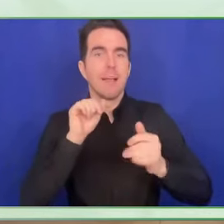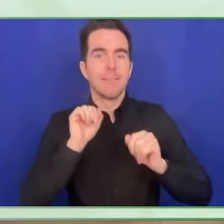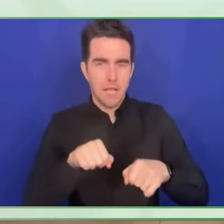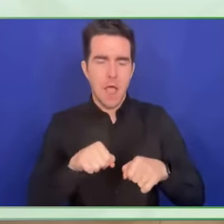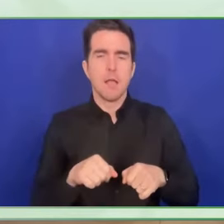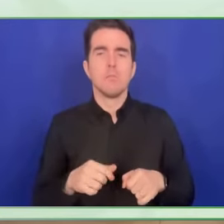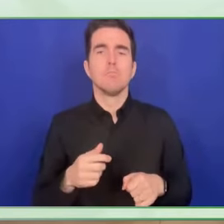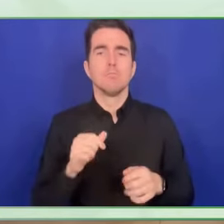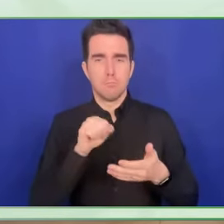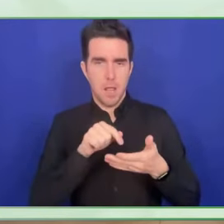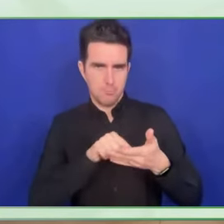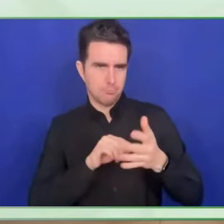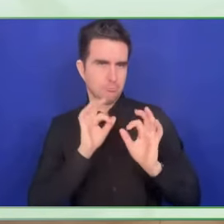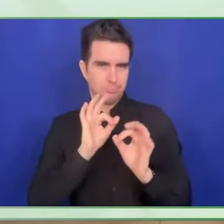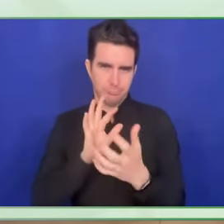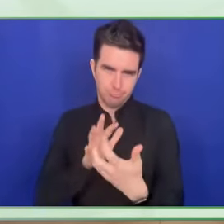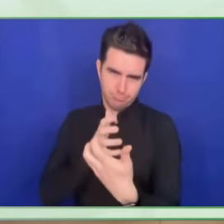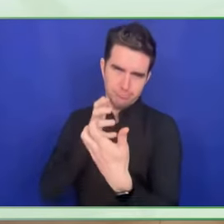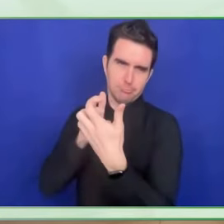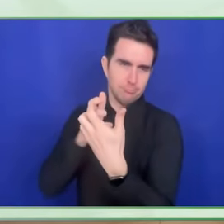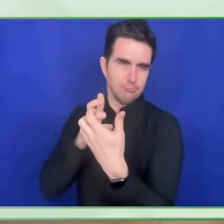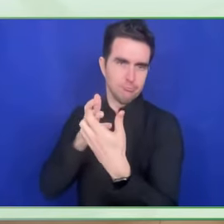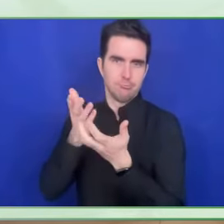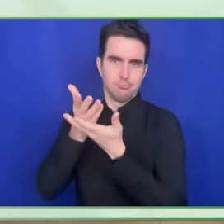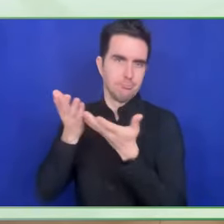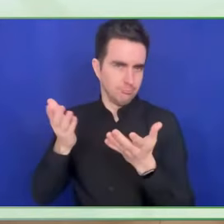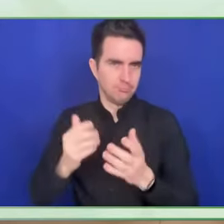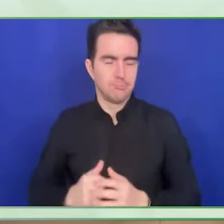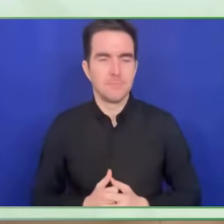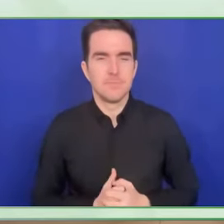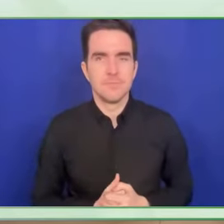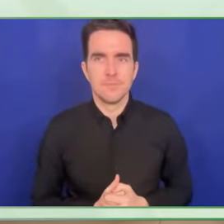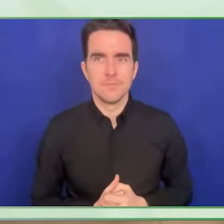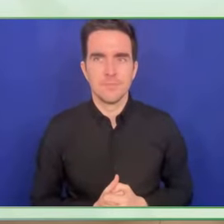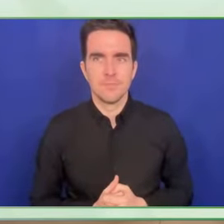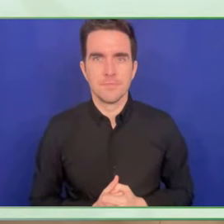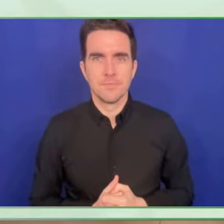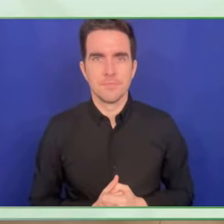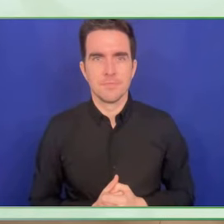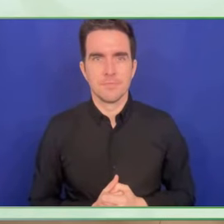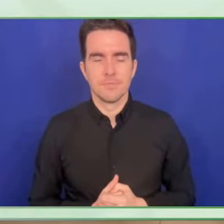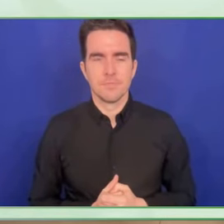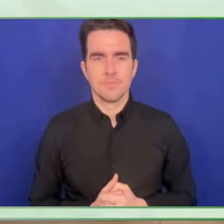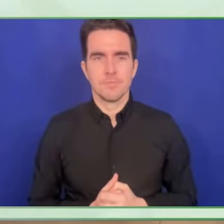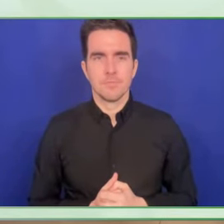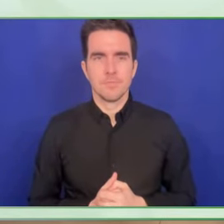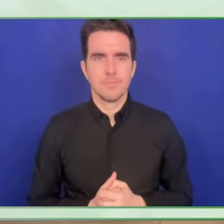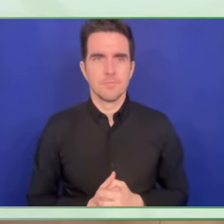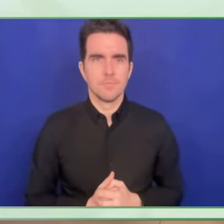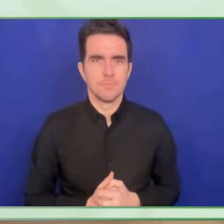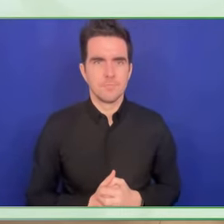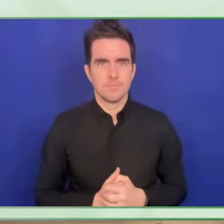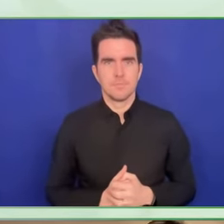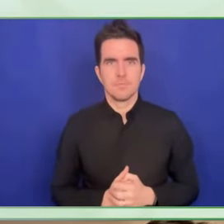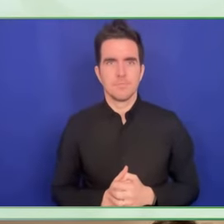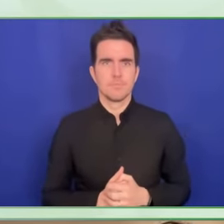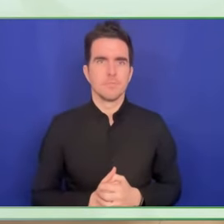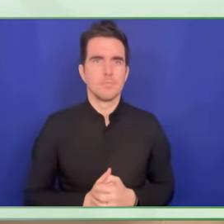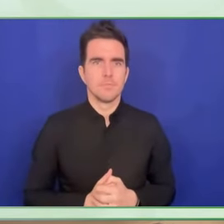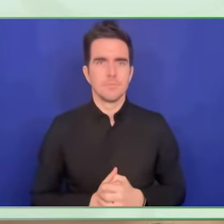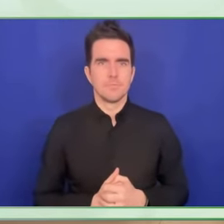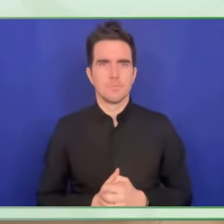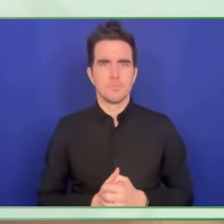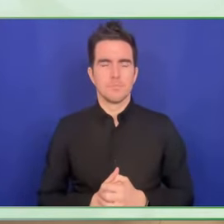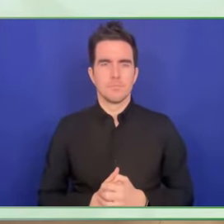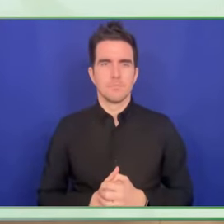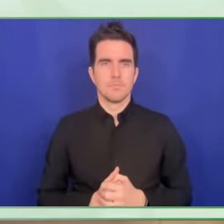seconds or a minute, if you could share with us, Miguel, a real case scenario in which people with